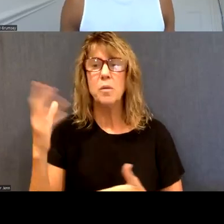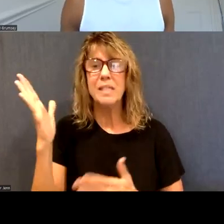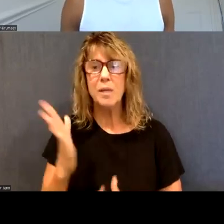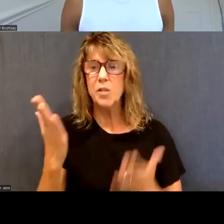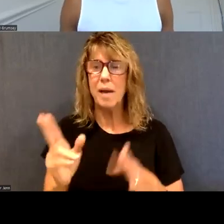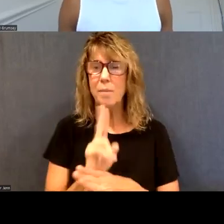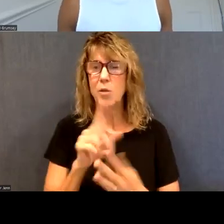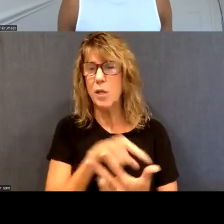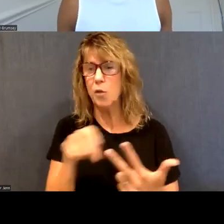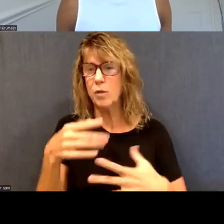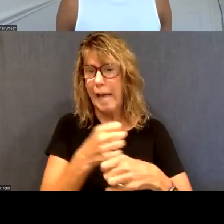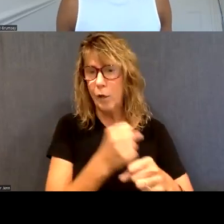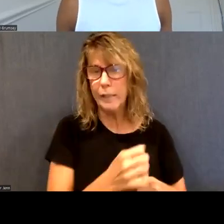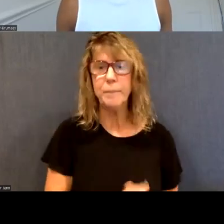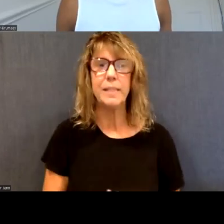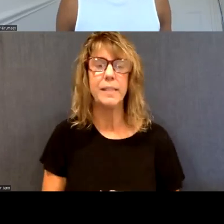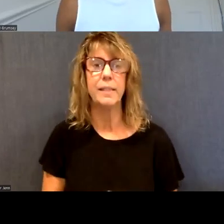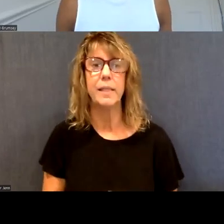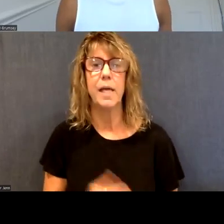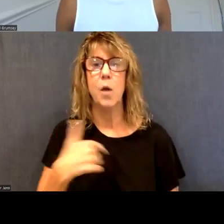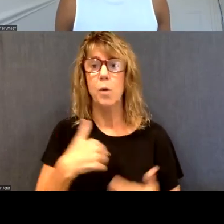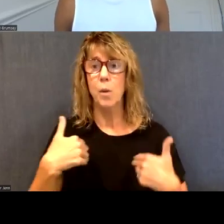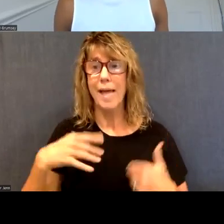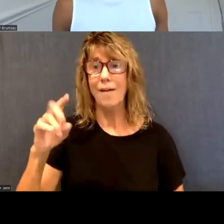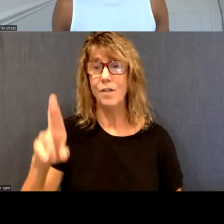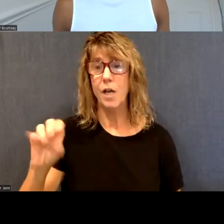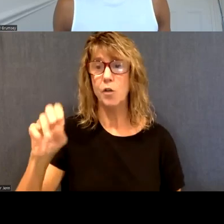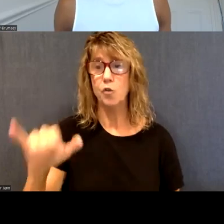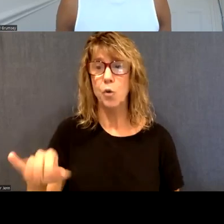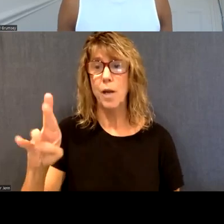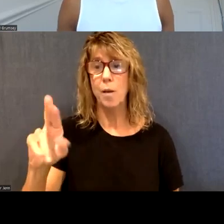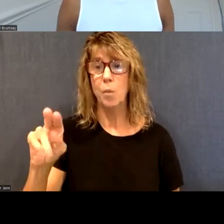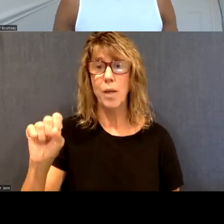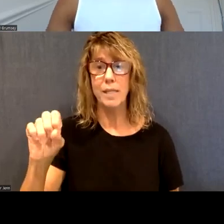Our feature presentation will be with Dr. Joy Brunson-Nzuka.